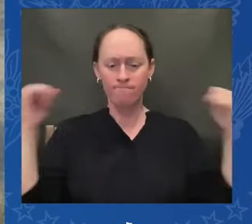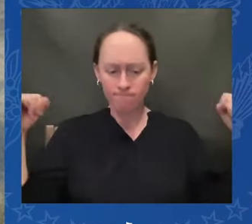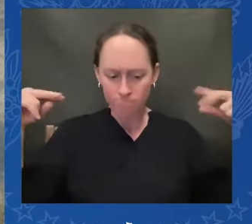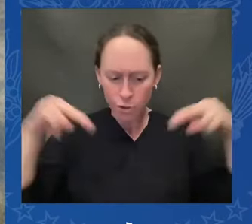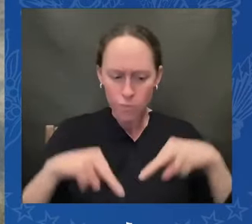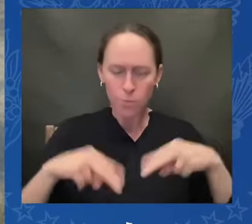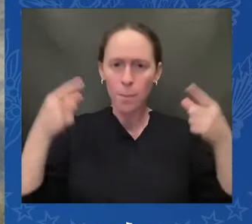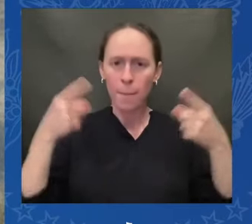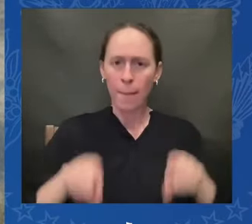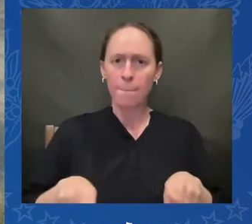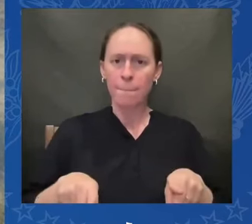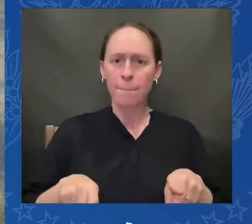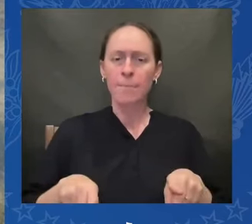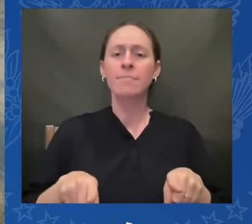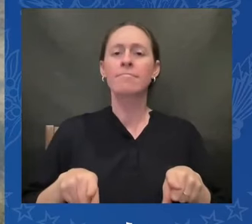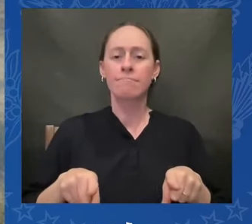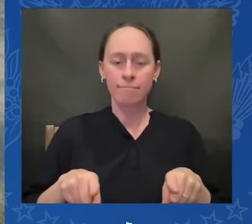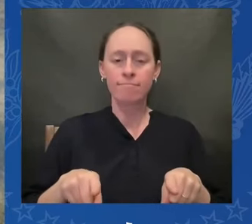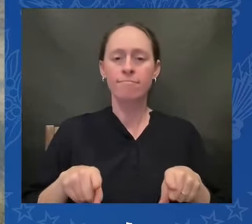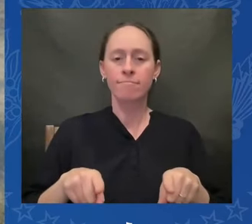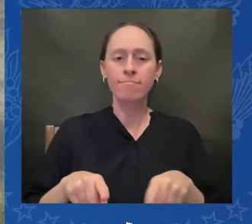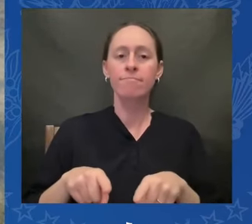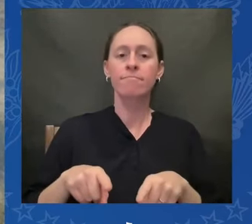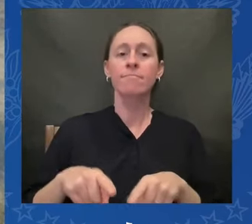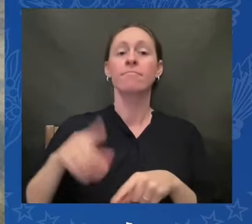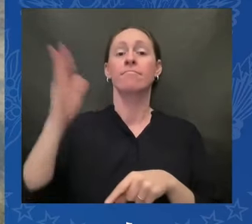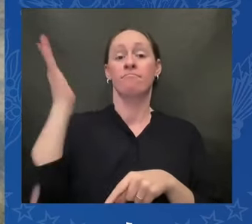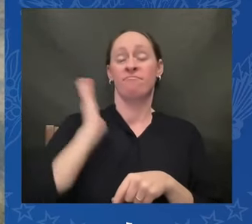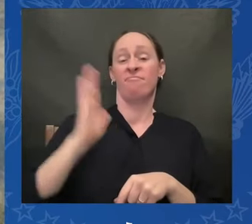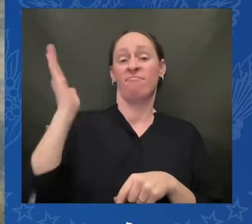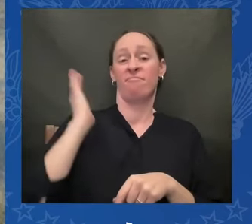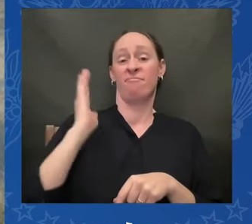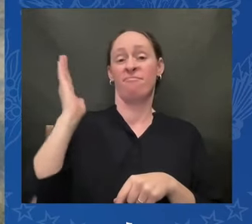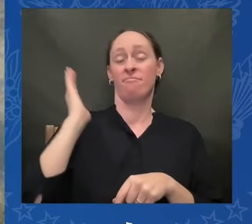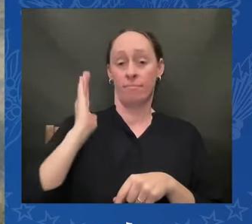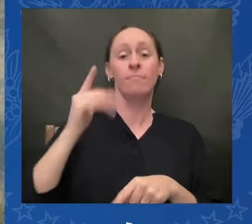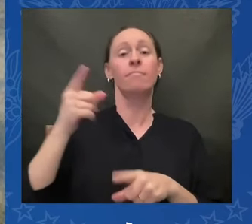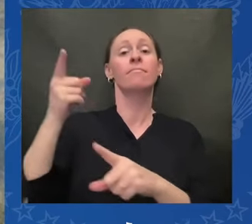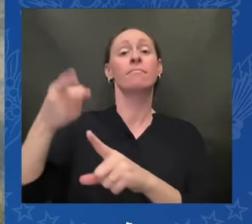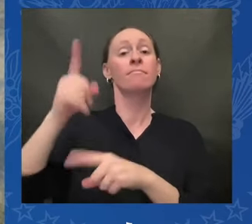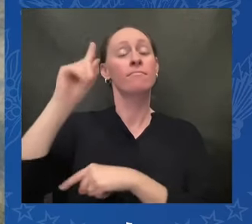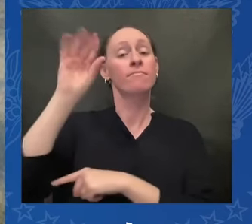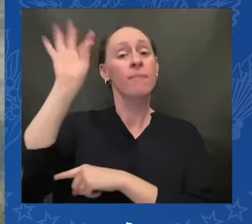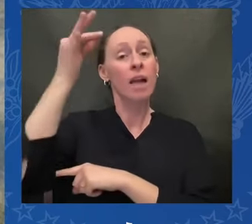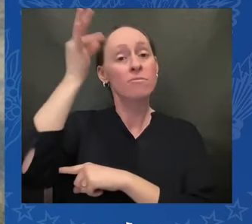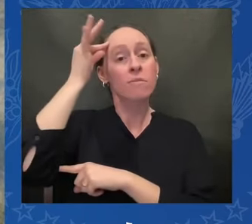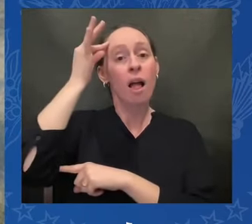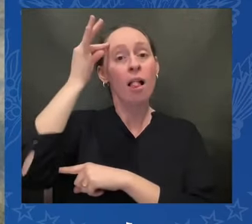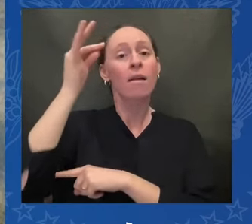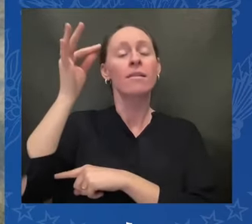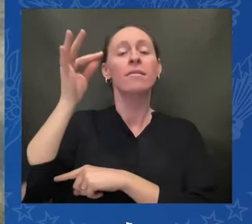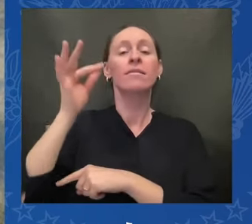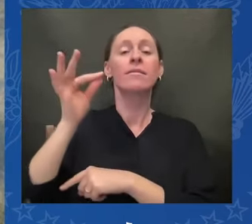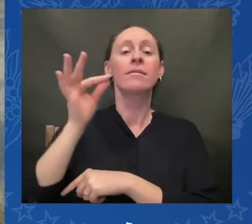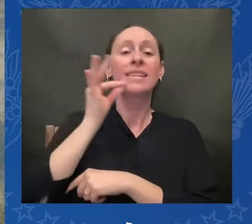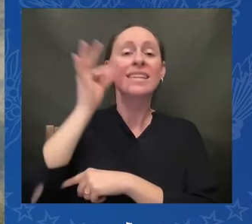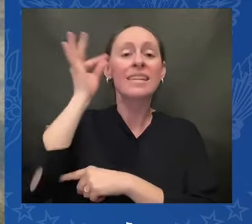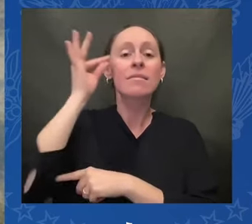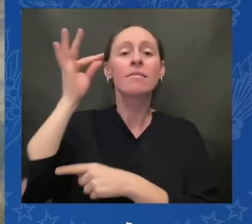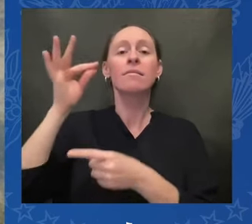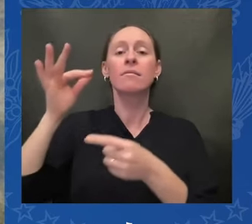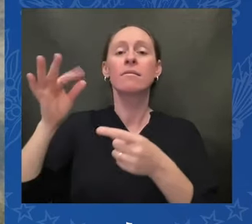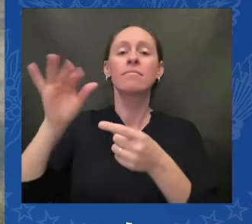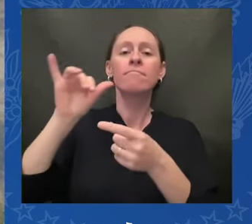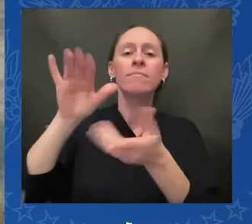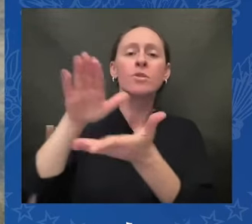initiative has shed light on this horrific era of our nation's history a federal agenda to assimilate and